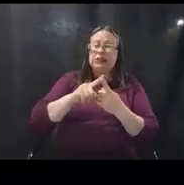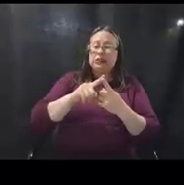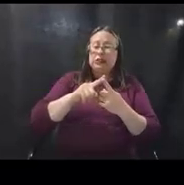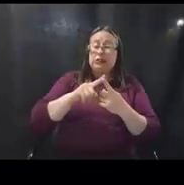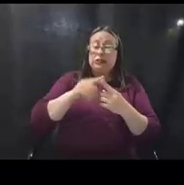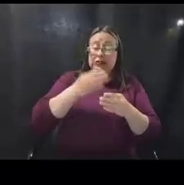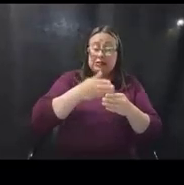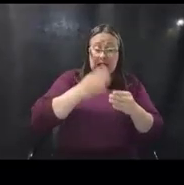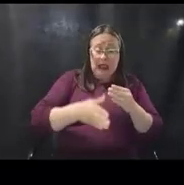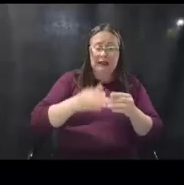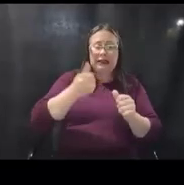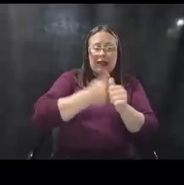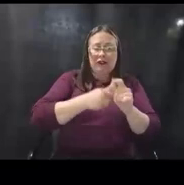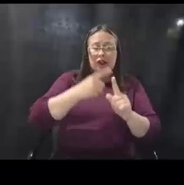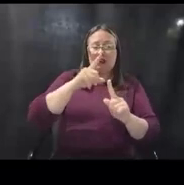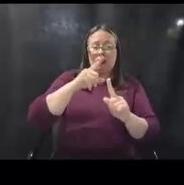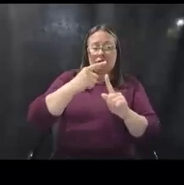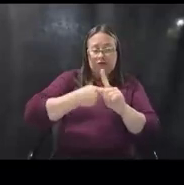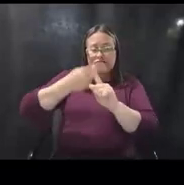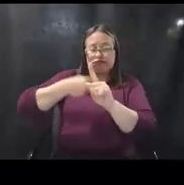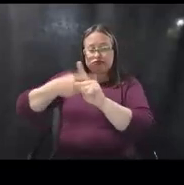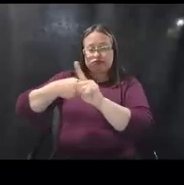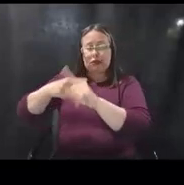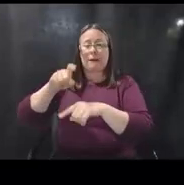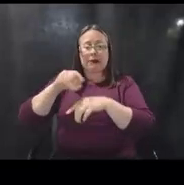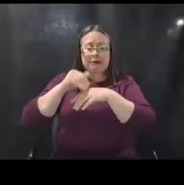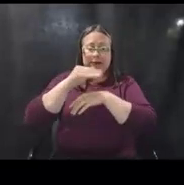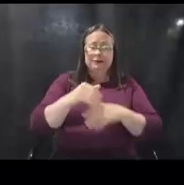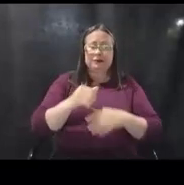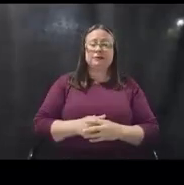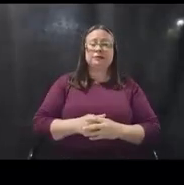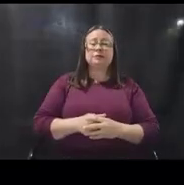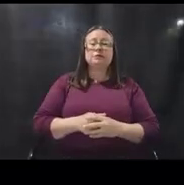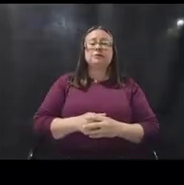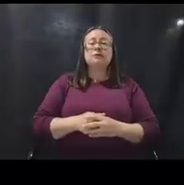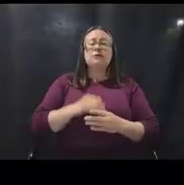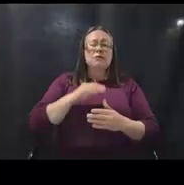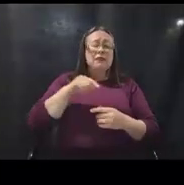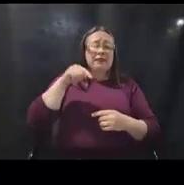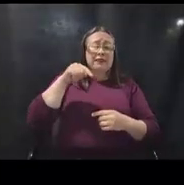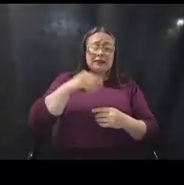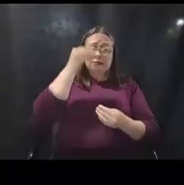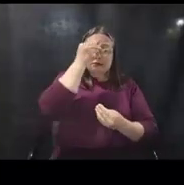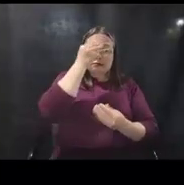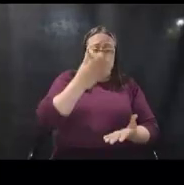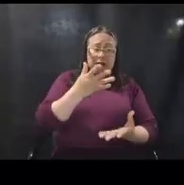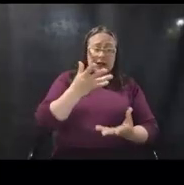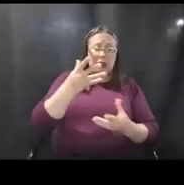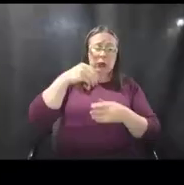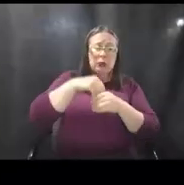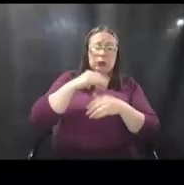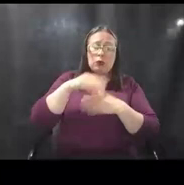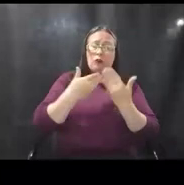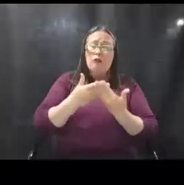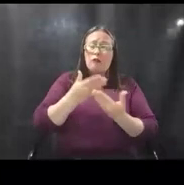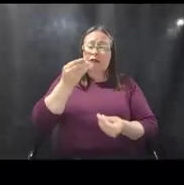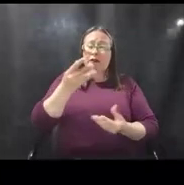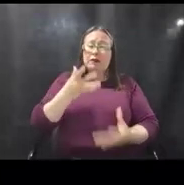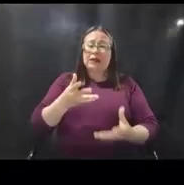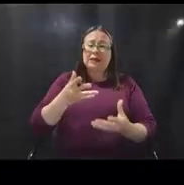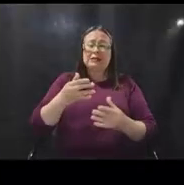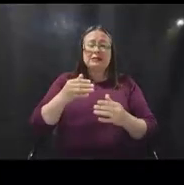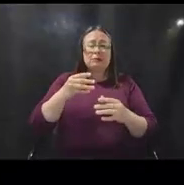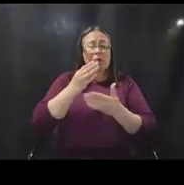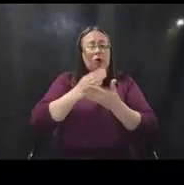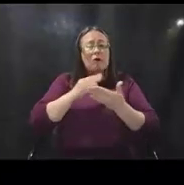This information, as well as all the other information that we're about to go through, is included in the equitable